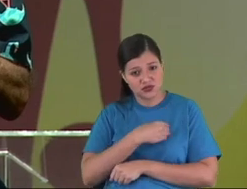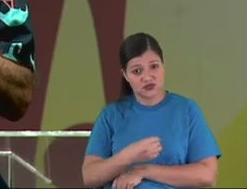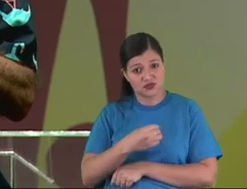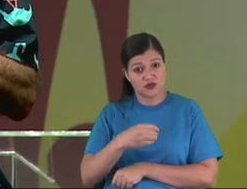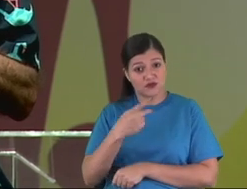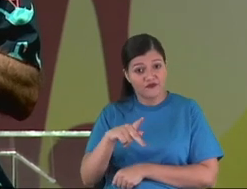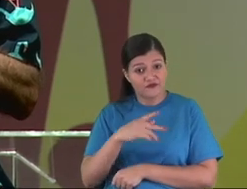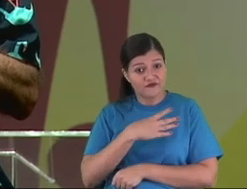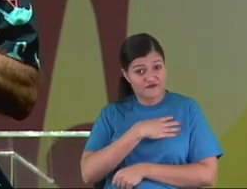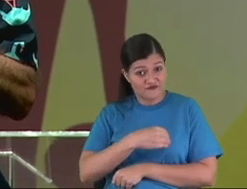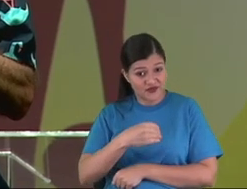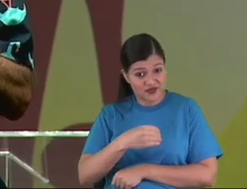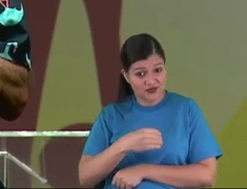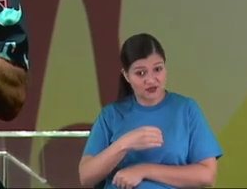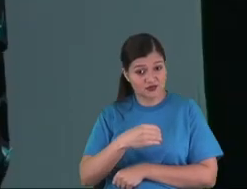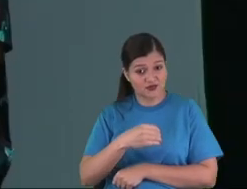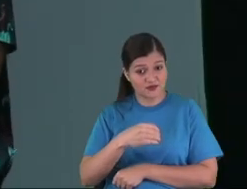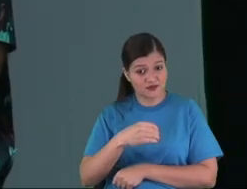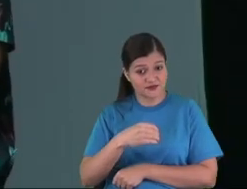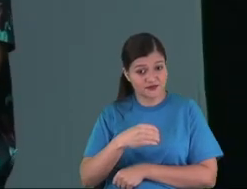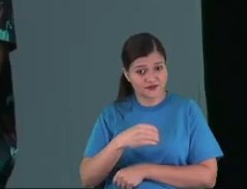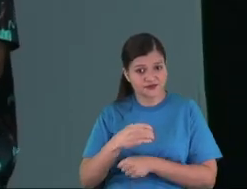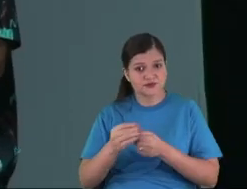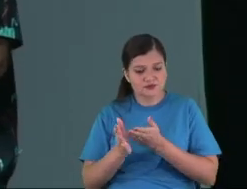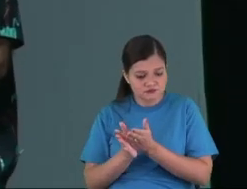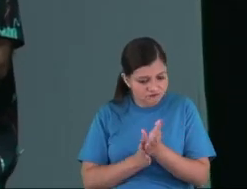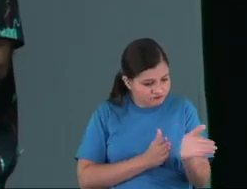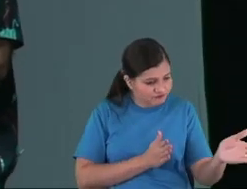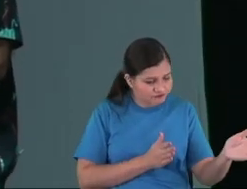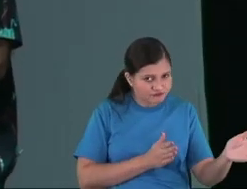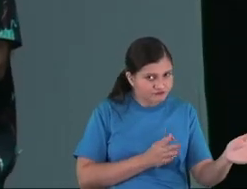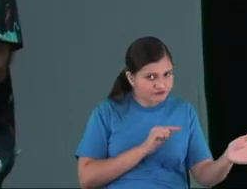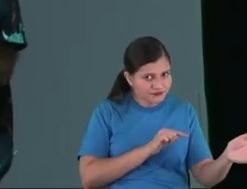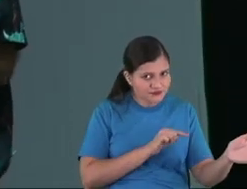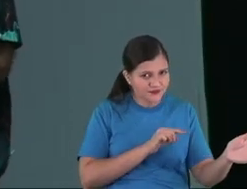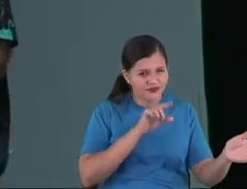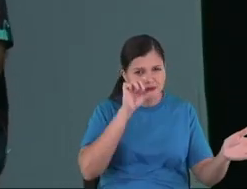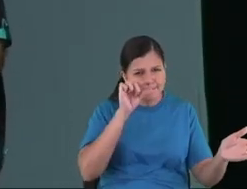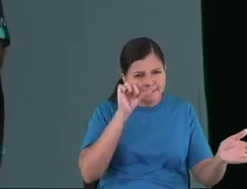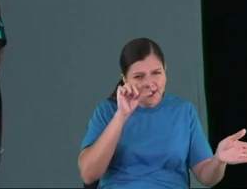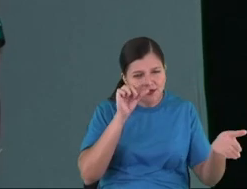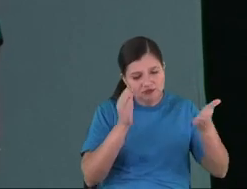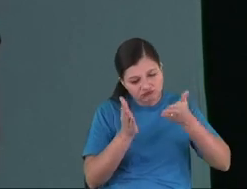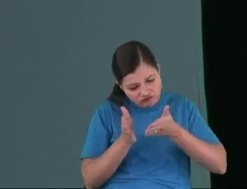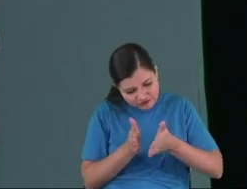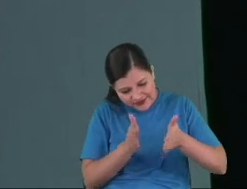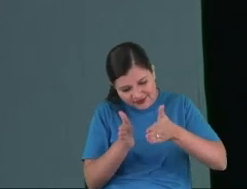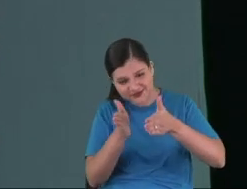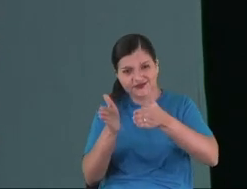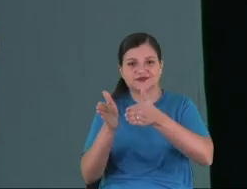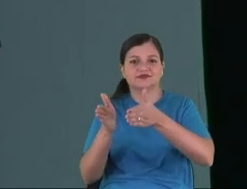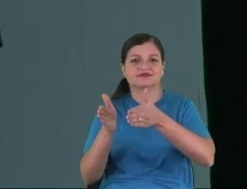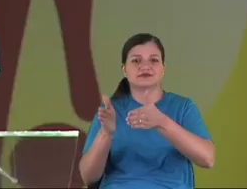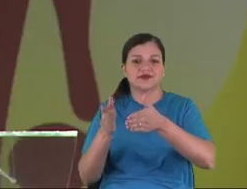to raise their kids. The probability your kids take away from you is